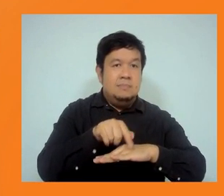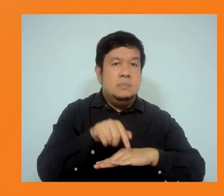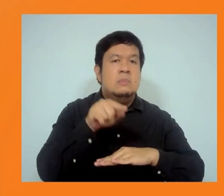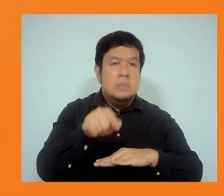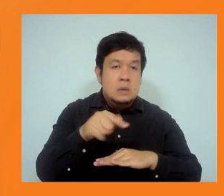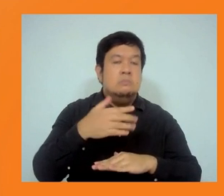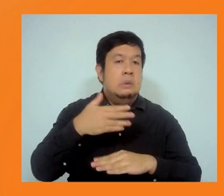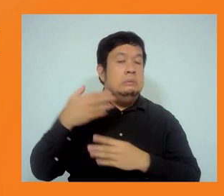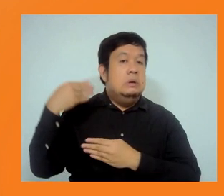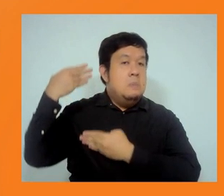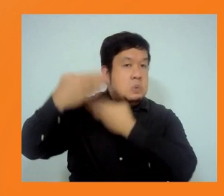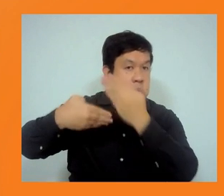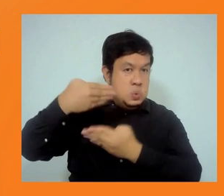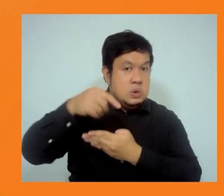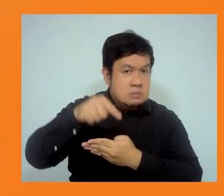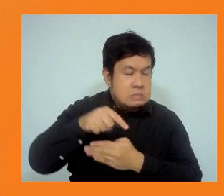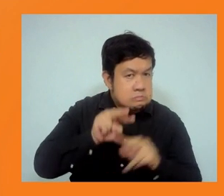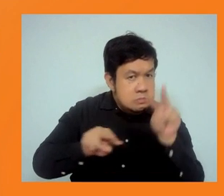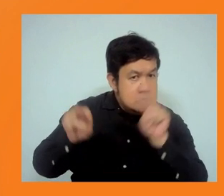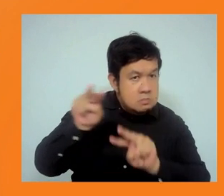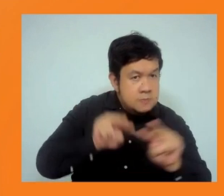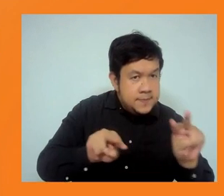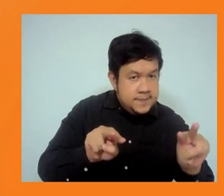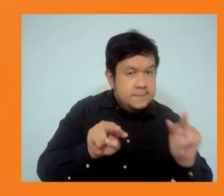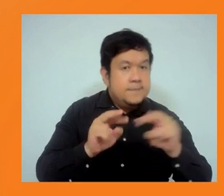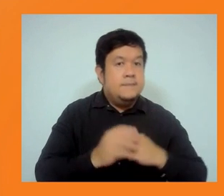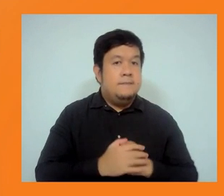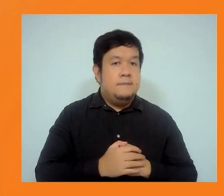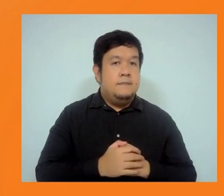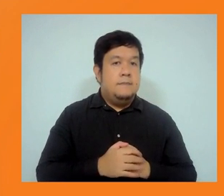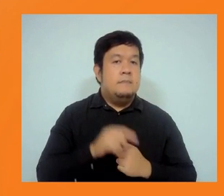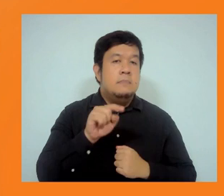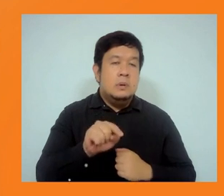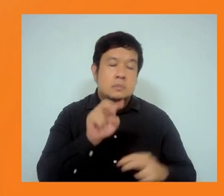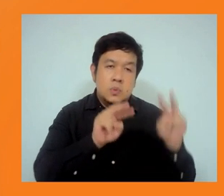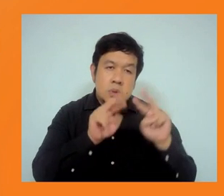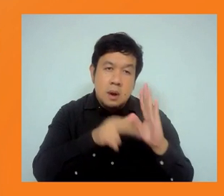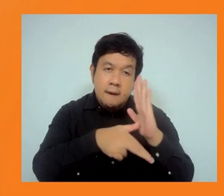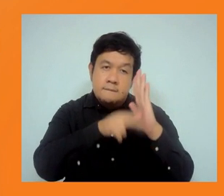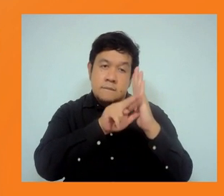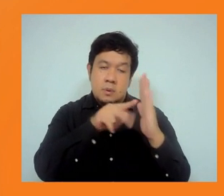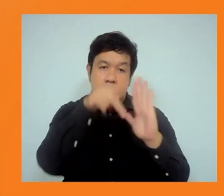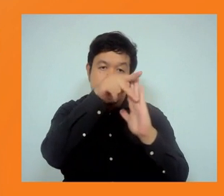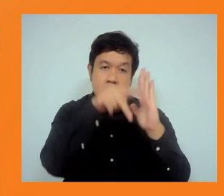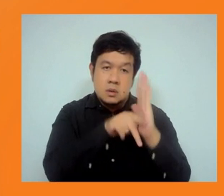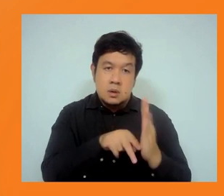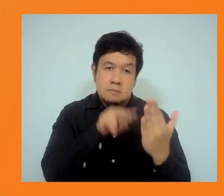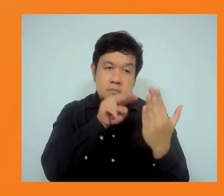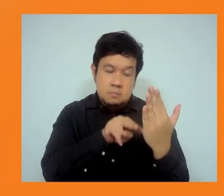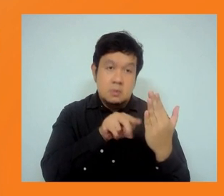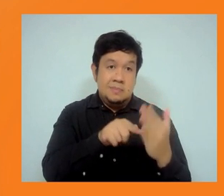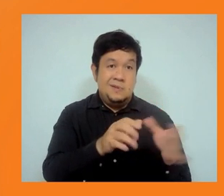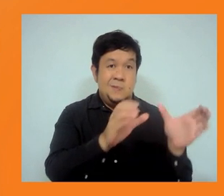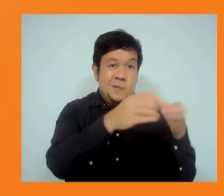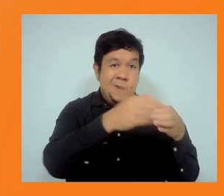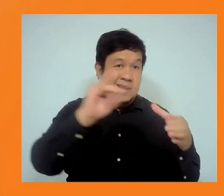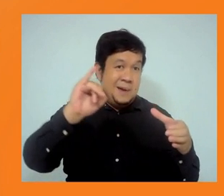Sixth, we're currently reviewing the policy requirements for indigenous people, including moving to integrate requirements